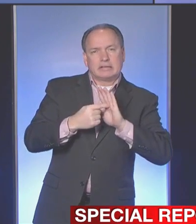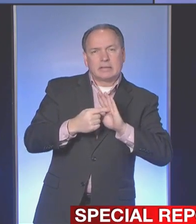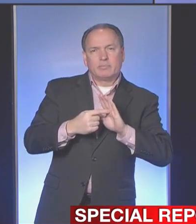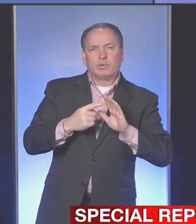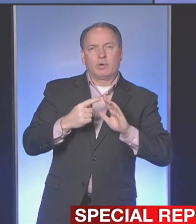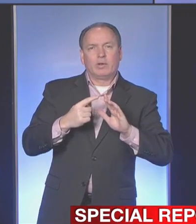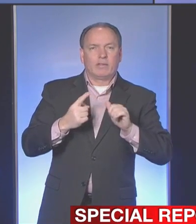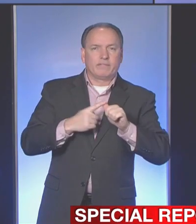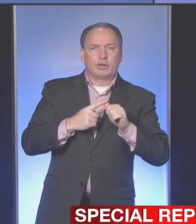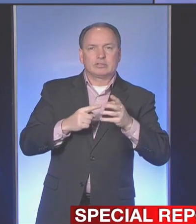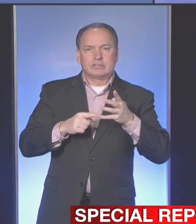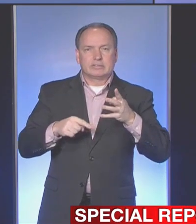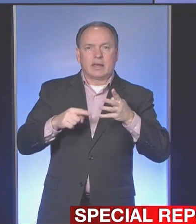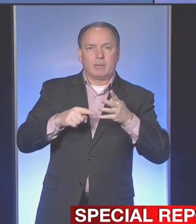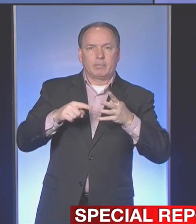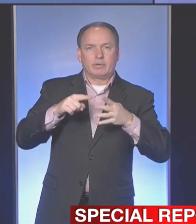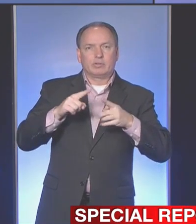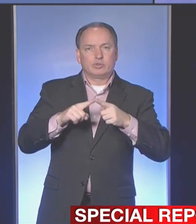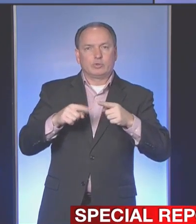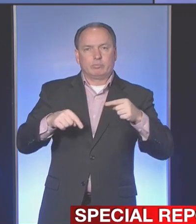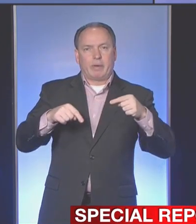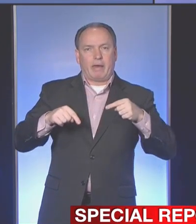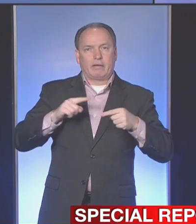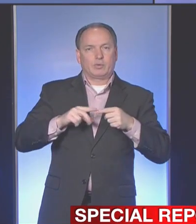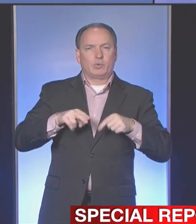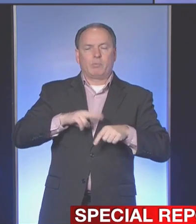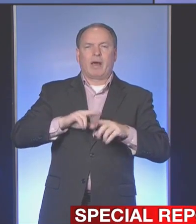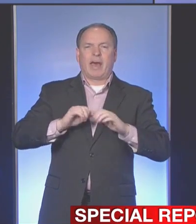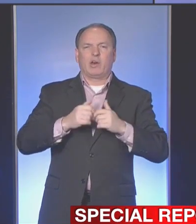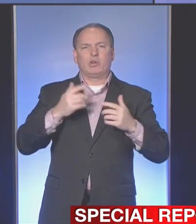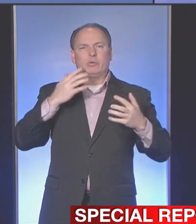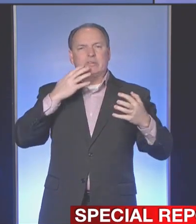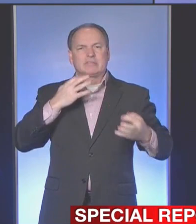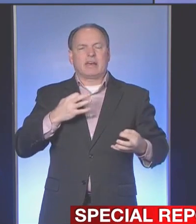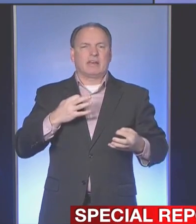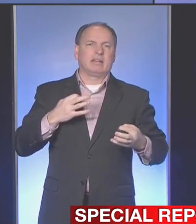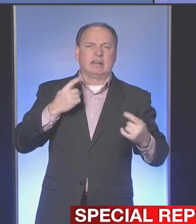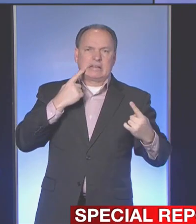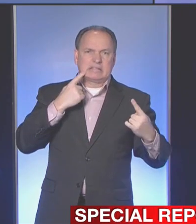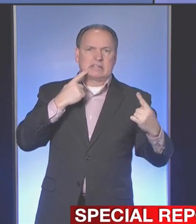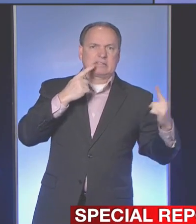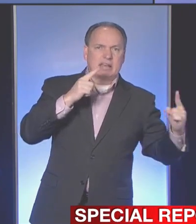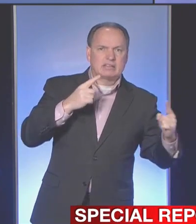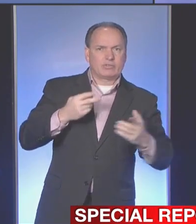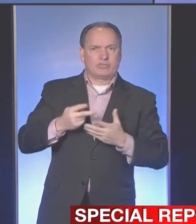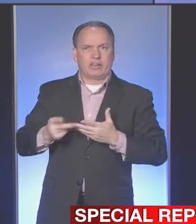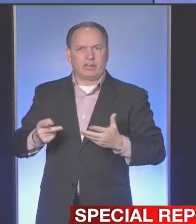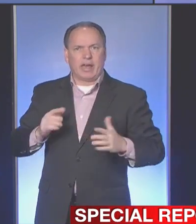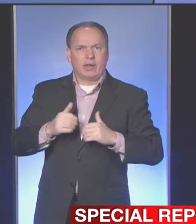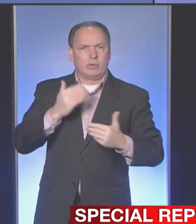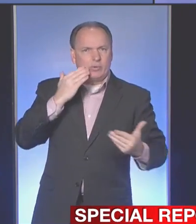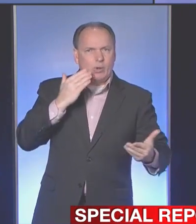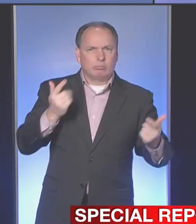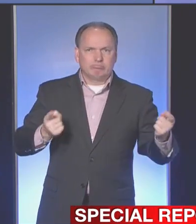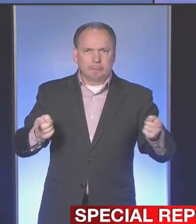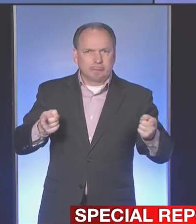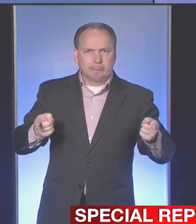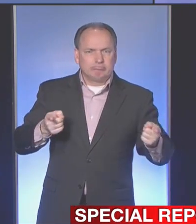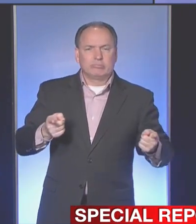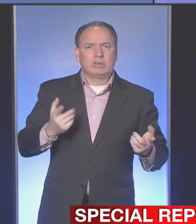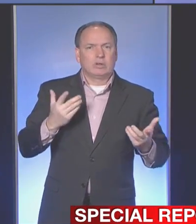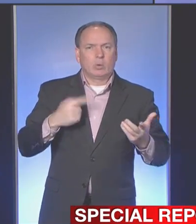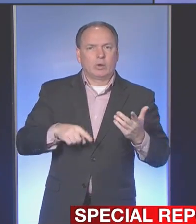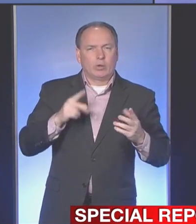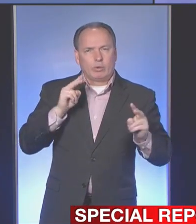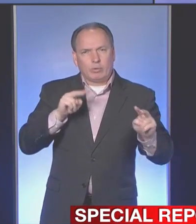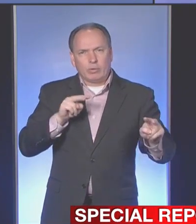normalcy. how do you gauge success of that? How do you say, hey, this is really working? You know, what are you looking at to be able to help you?